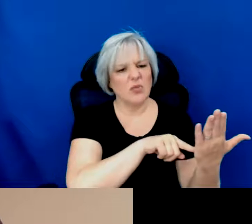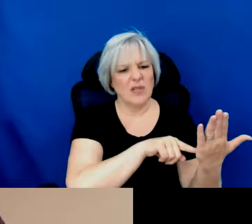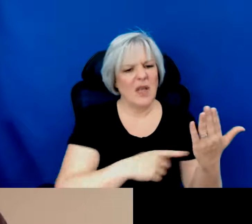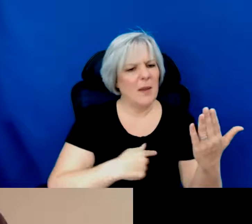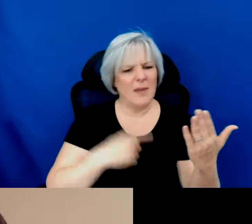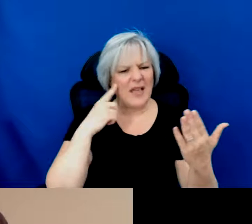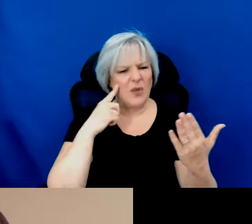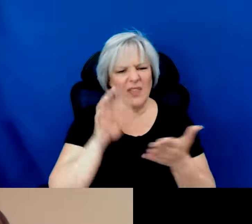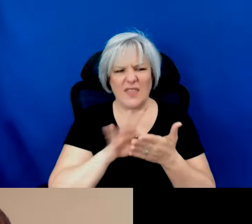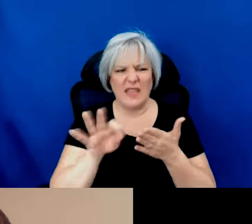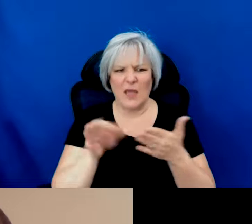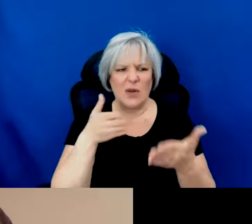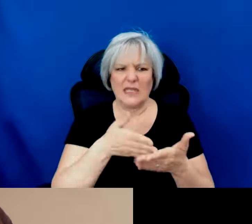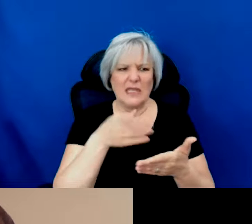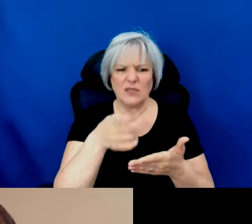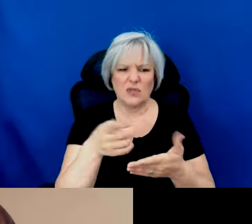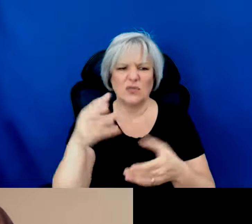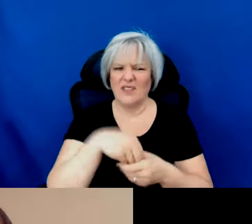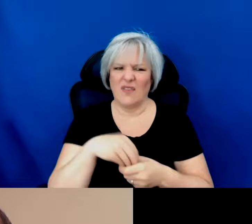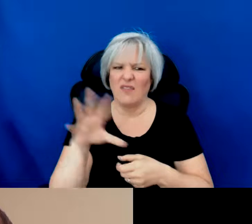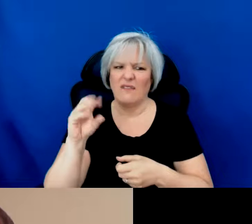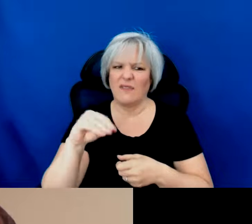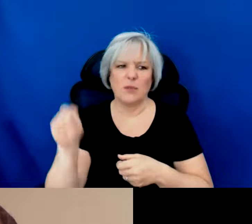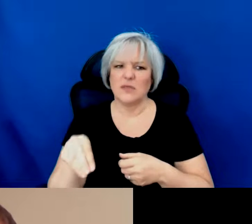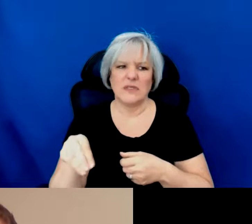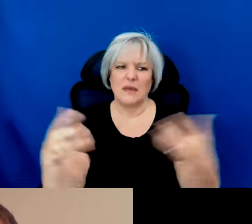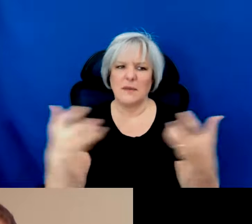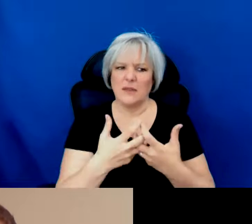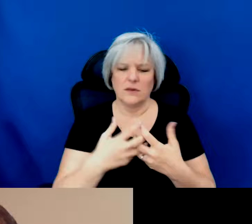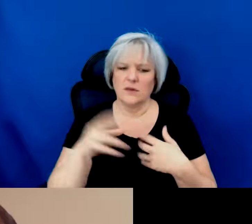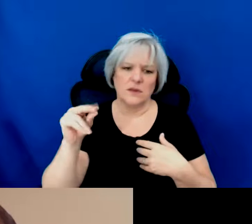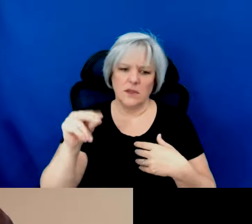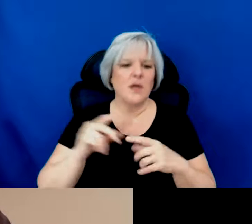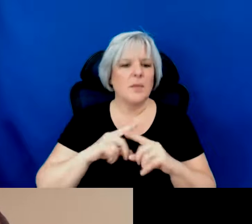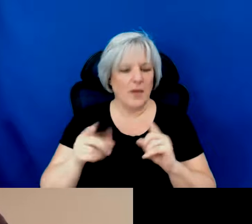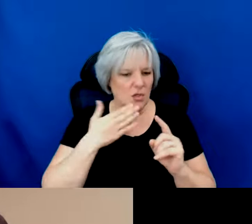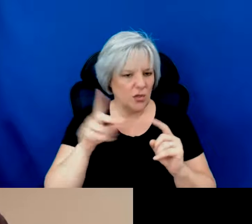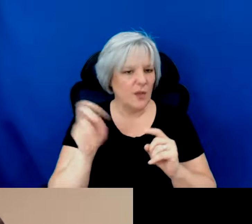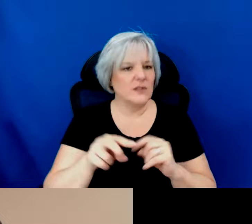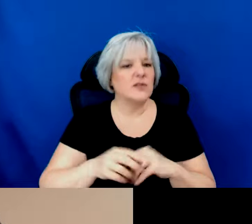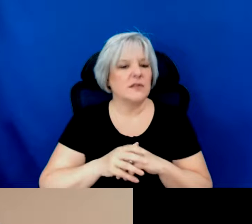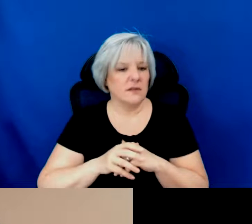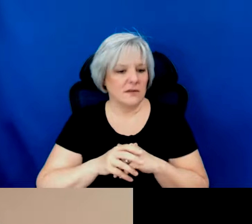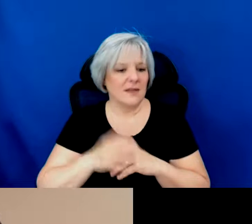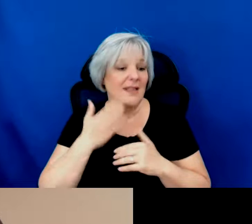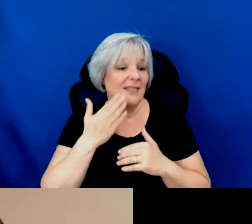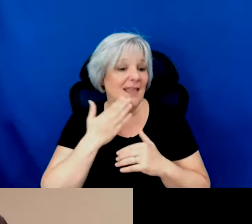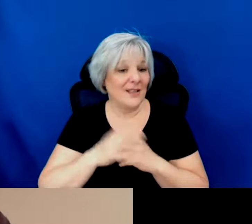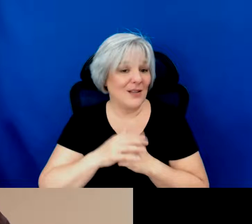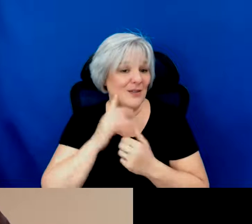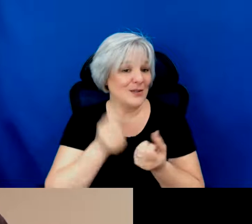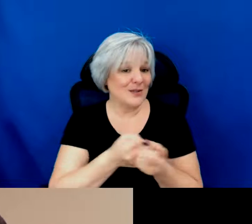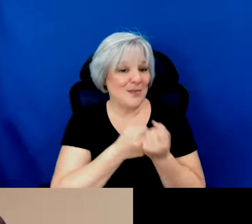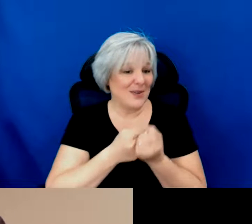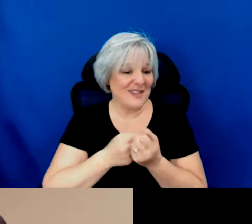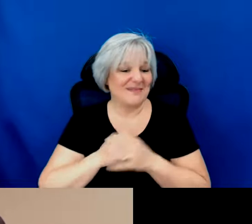that they will count towards your 50% match. Um, but that is an excellent question, and thank you for your support in my